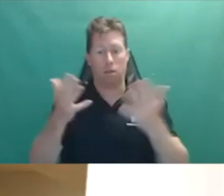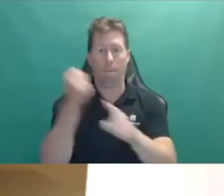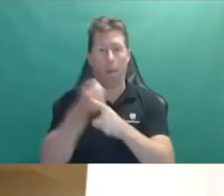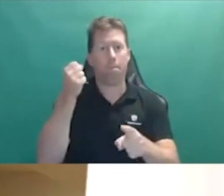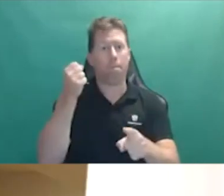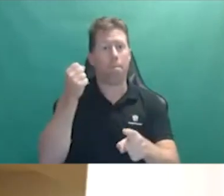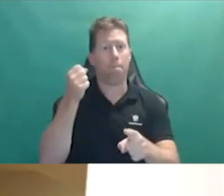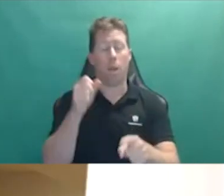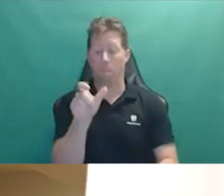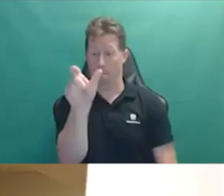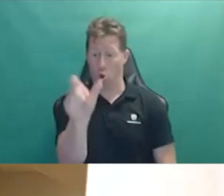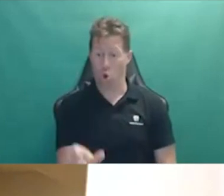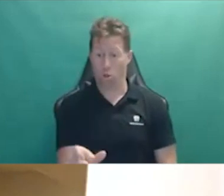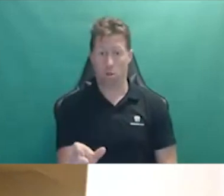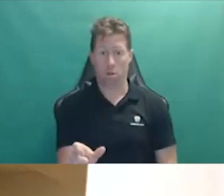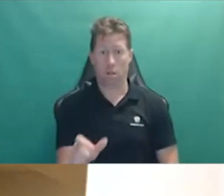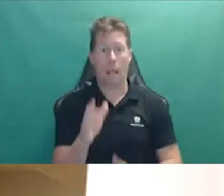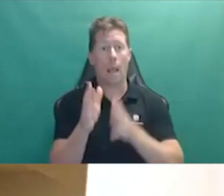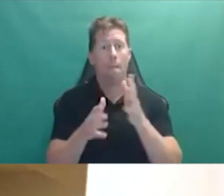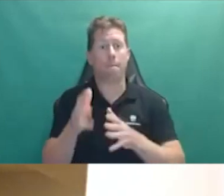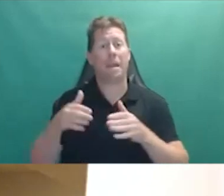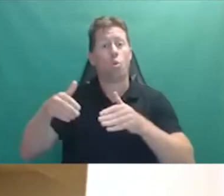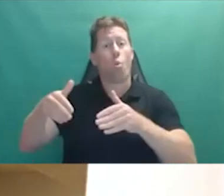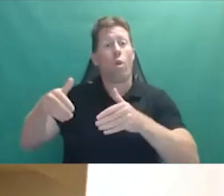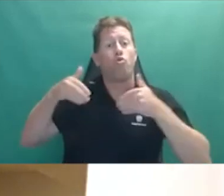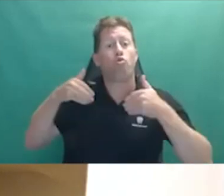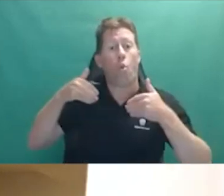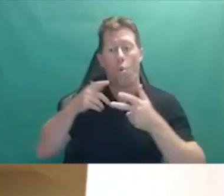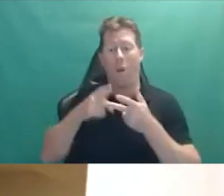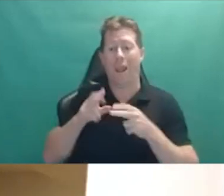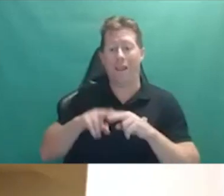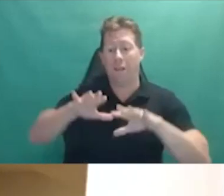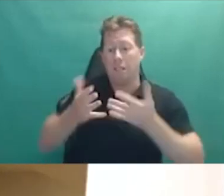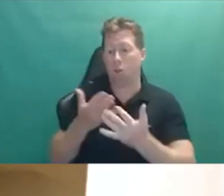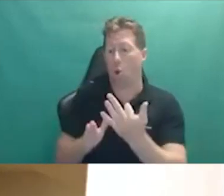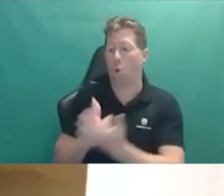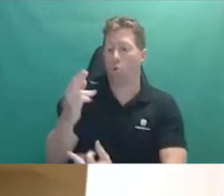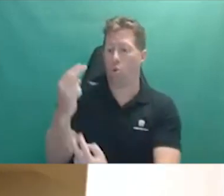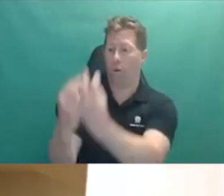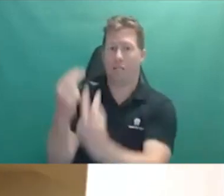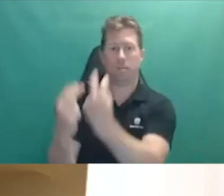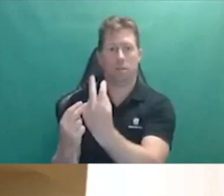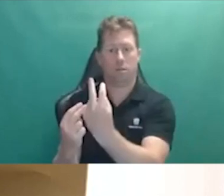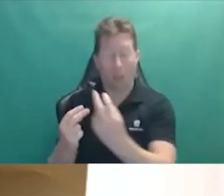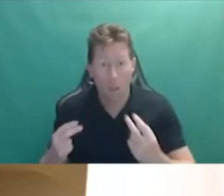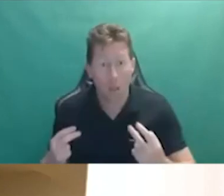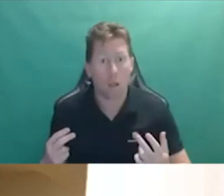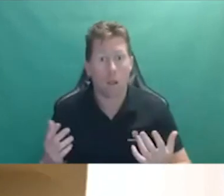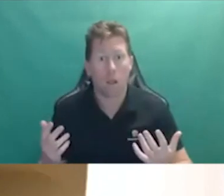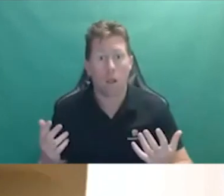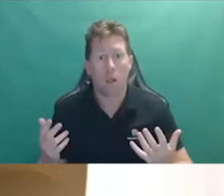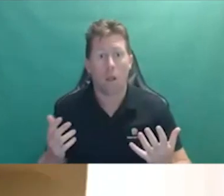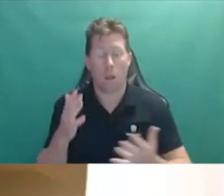will be deemed to have withdrawn their access request if they don't complete the independent assessment and they don't have an exemption. So clearly that's got